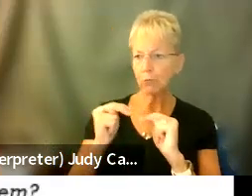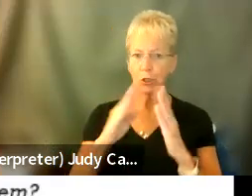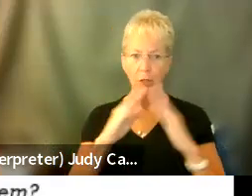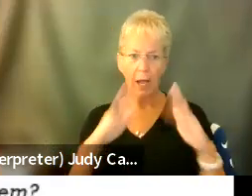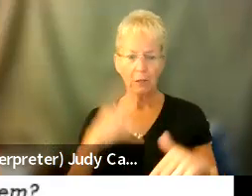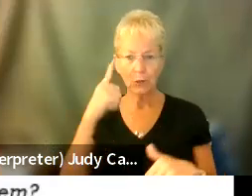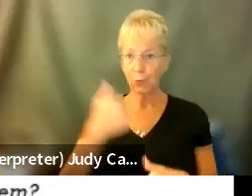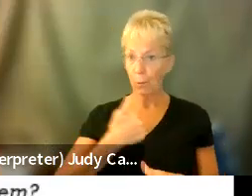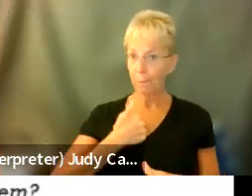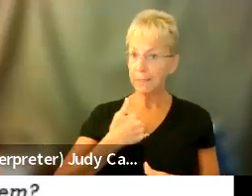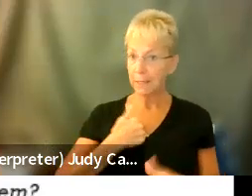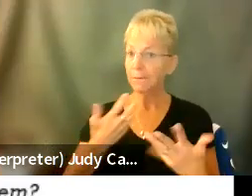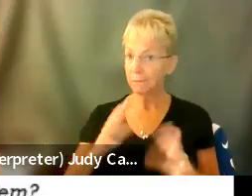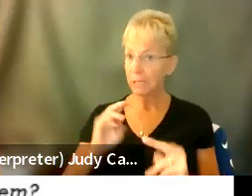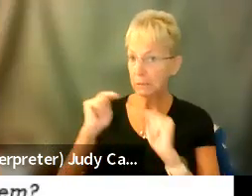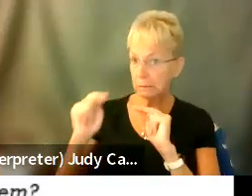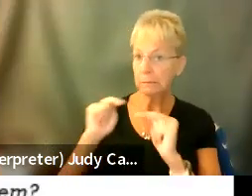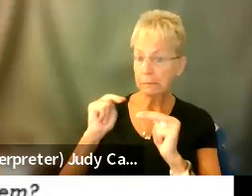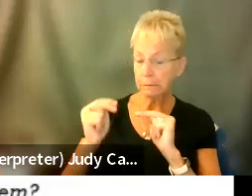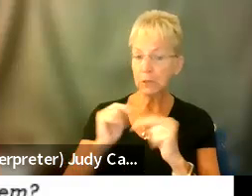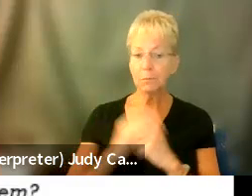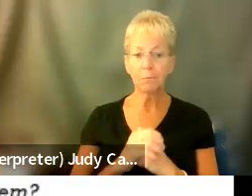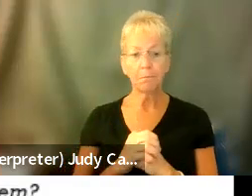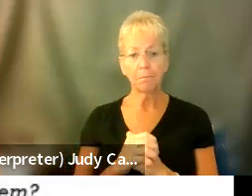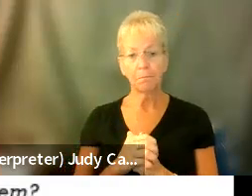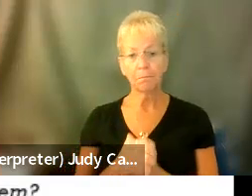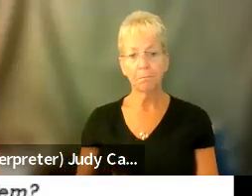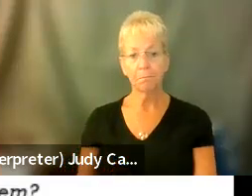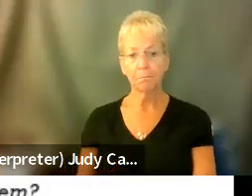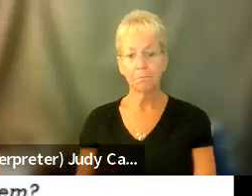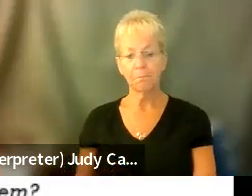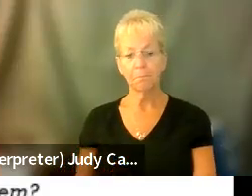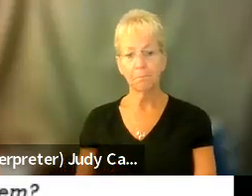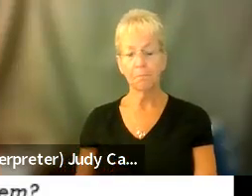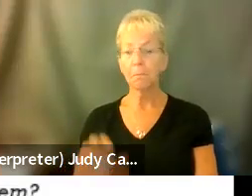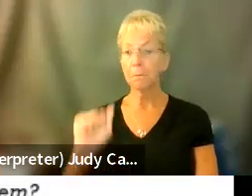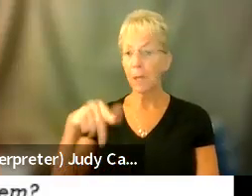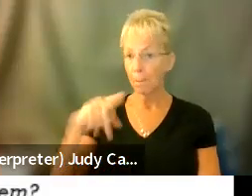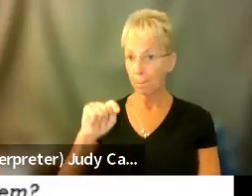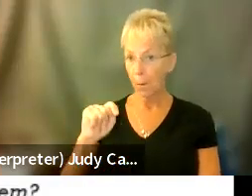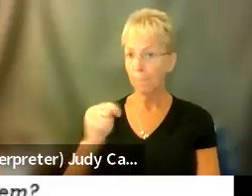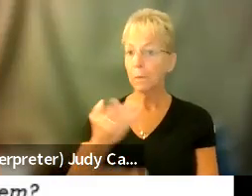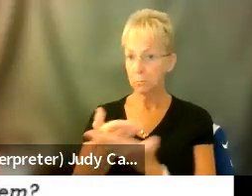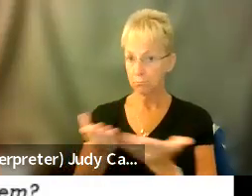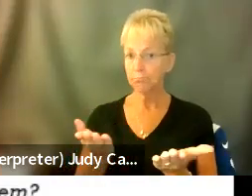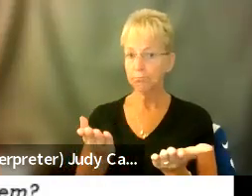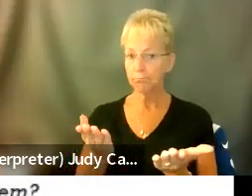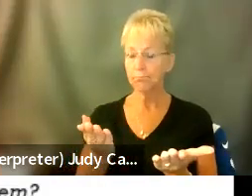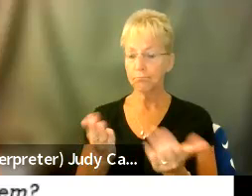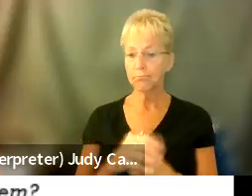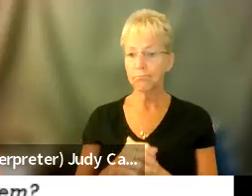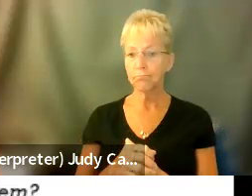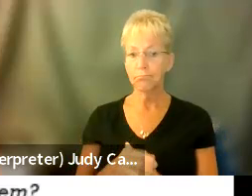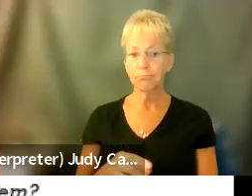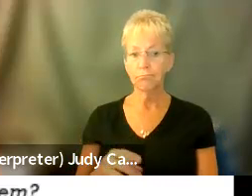myself at a apartment complex that